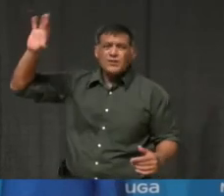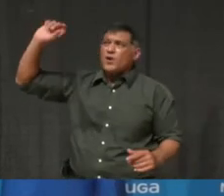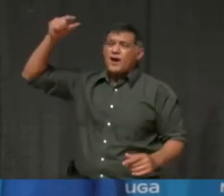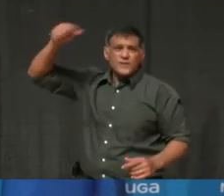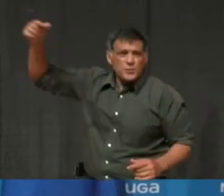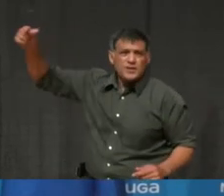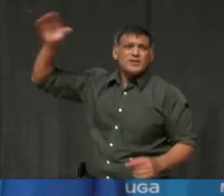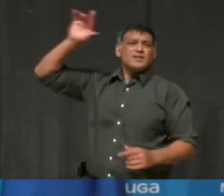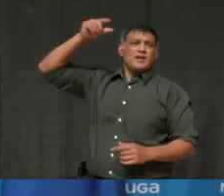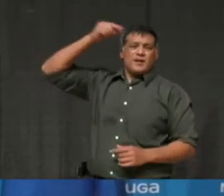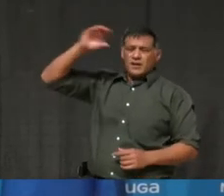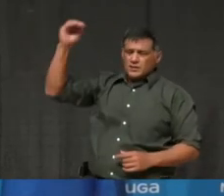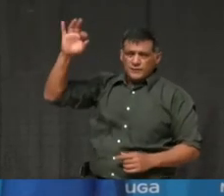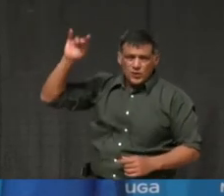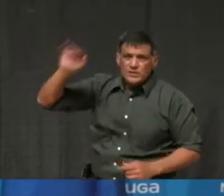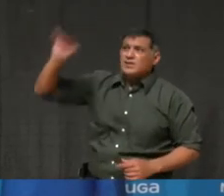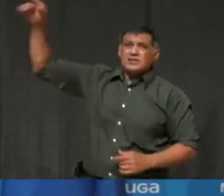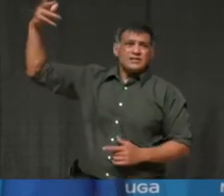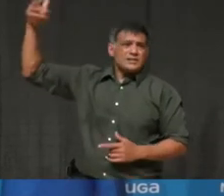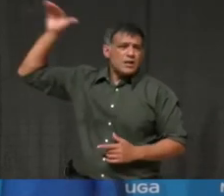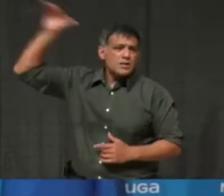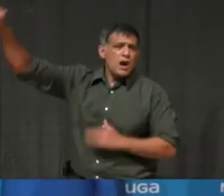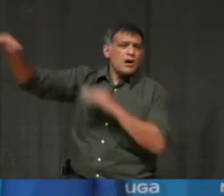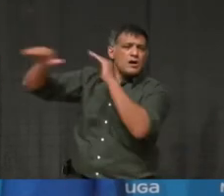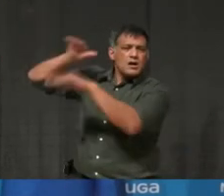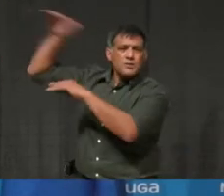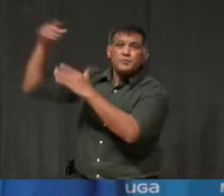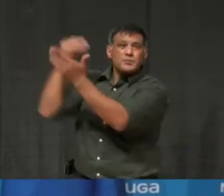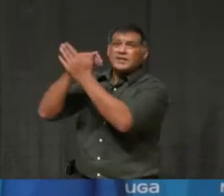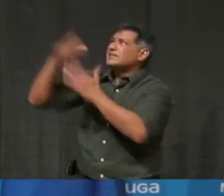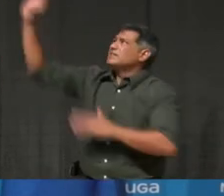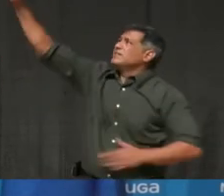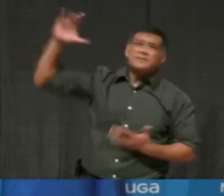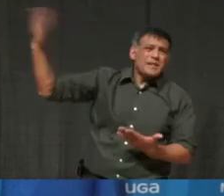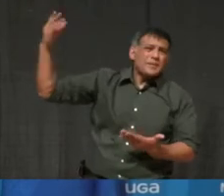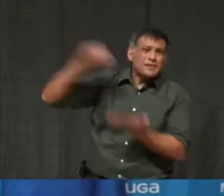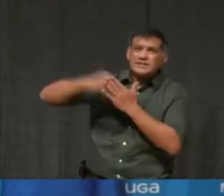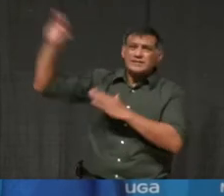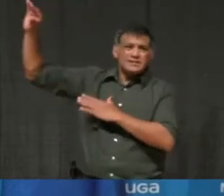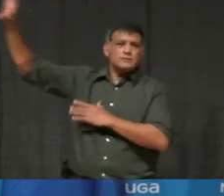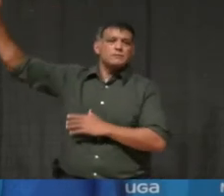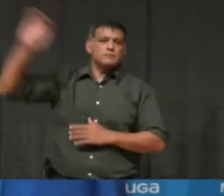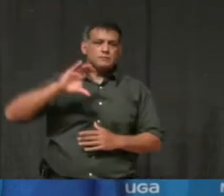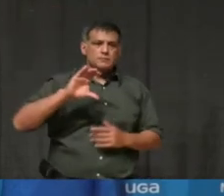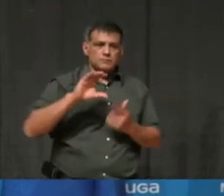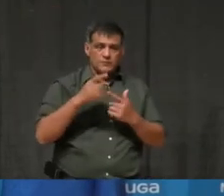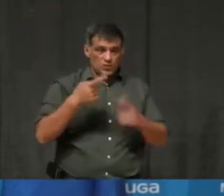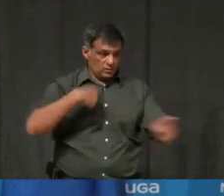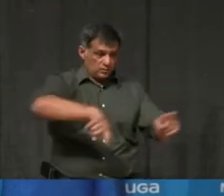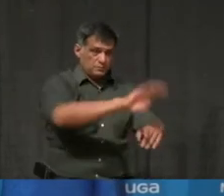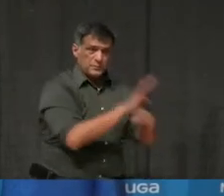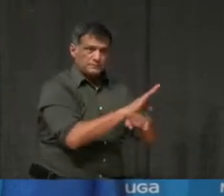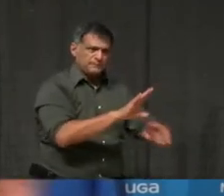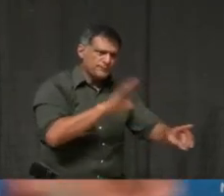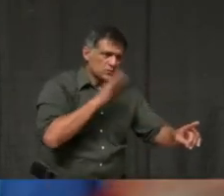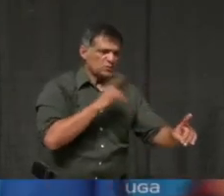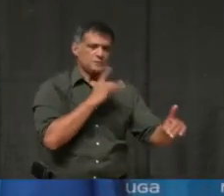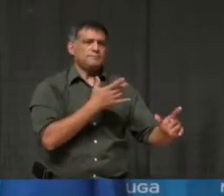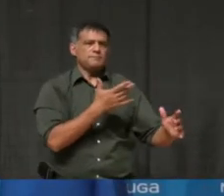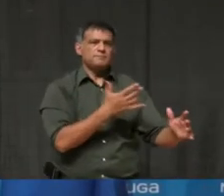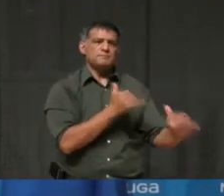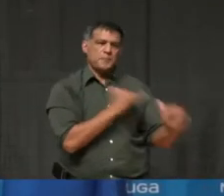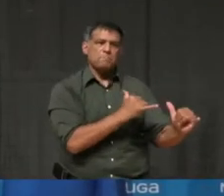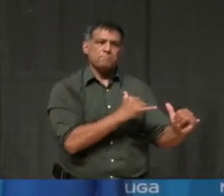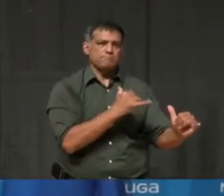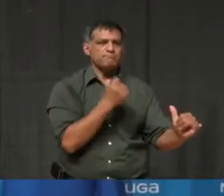as those people that are responsible for funding. So I appreciate your frustration and concern and we share it as well. Bless you.